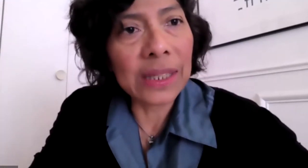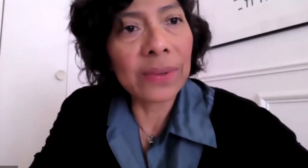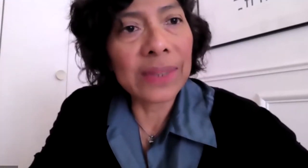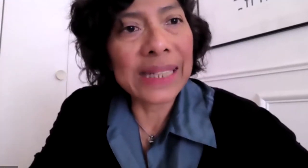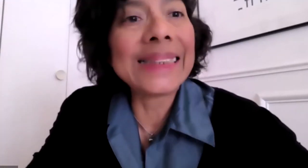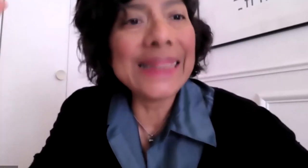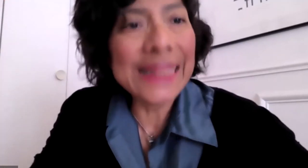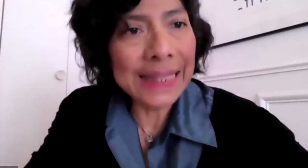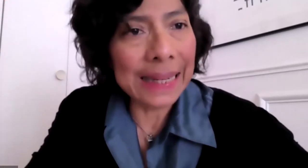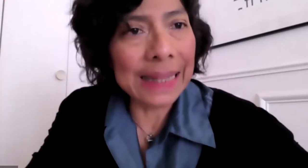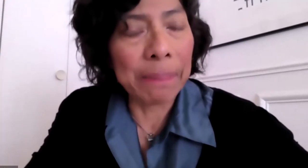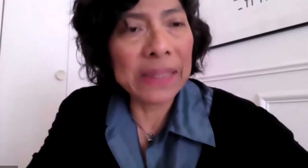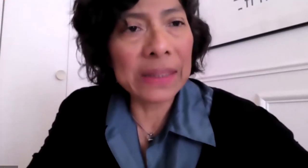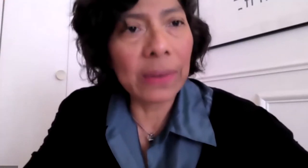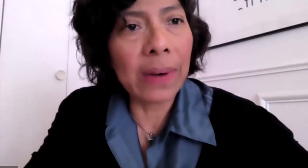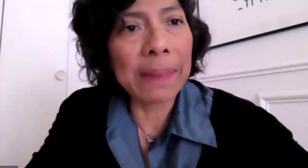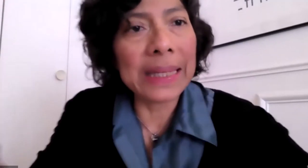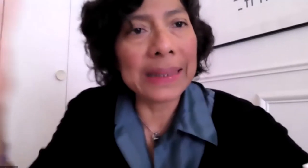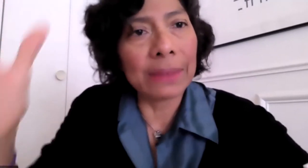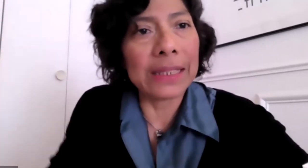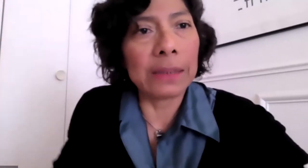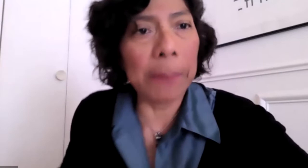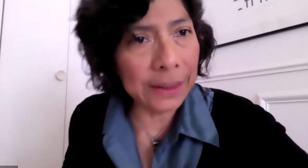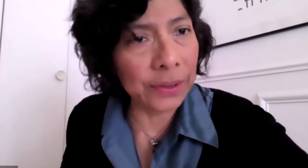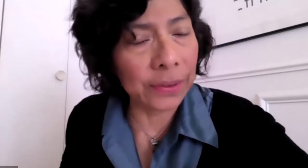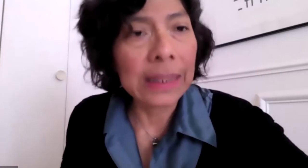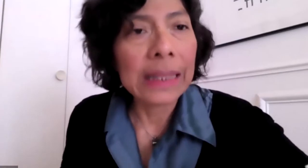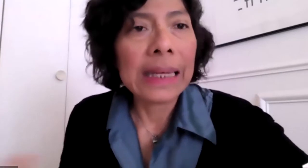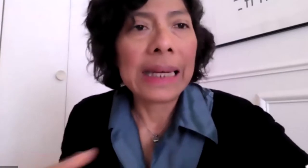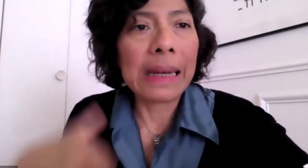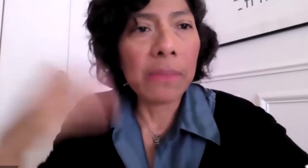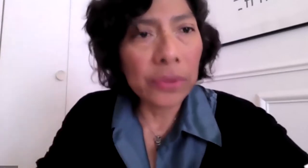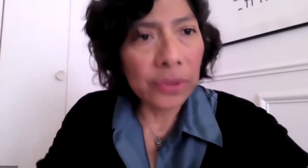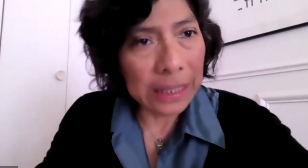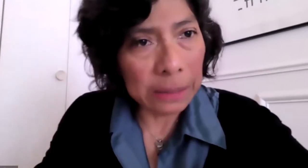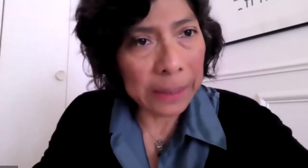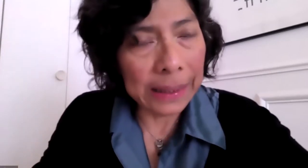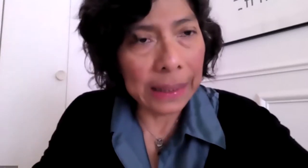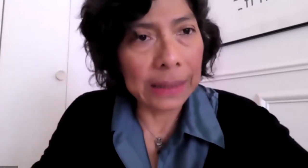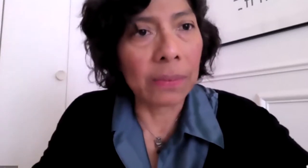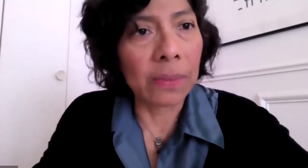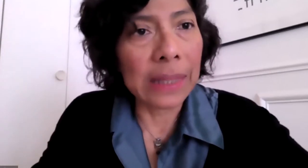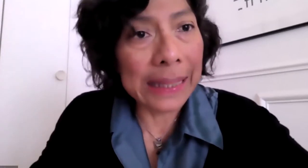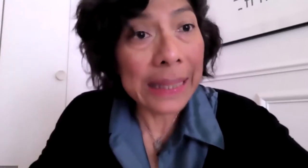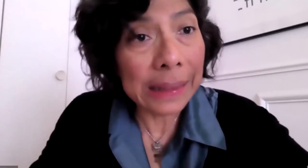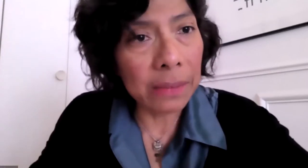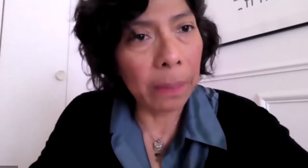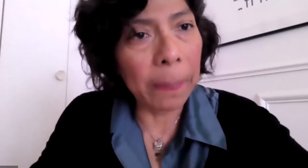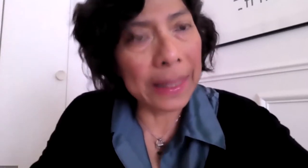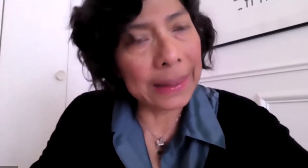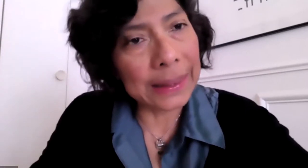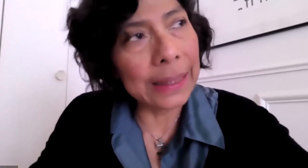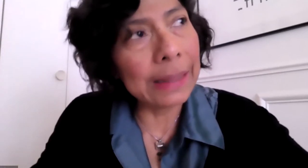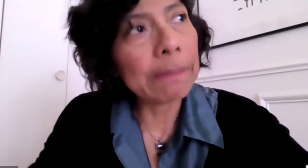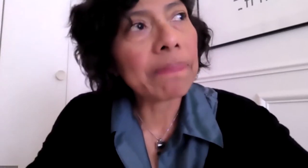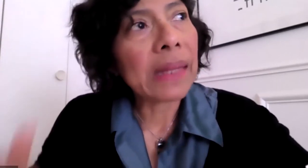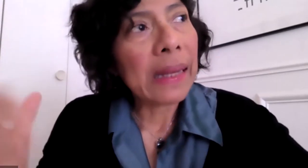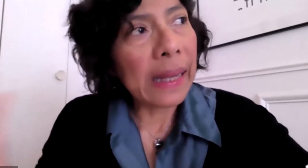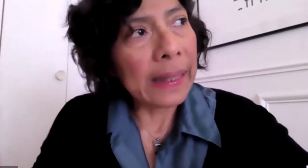But there are other scholars who have demonstrated that there was a space within the